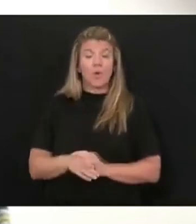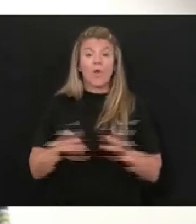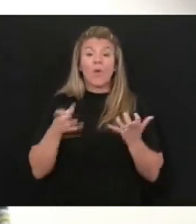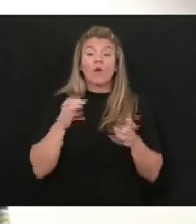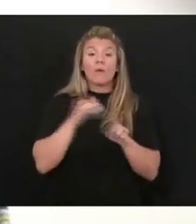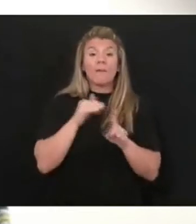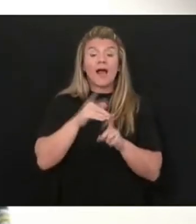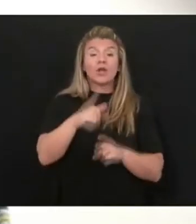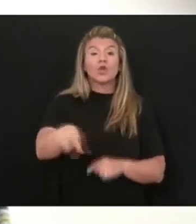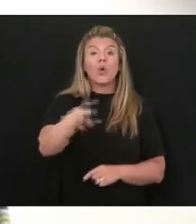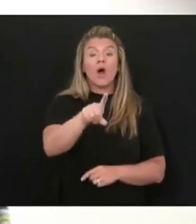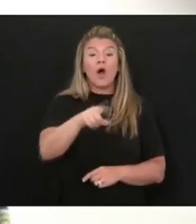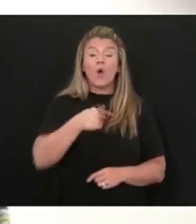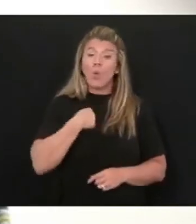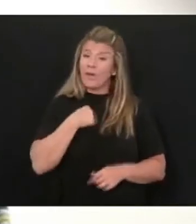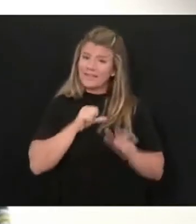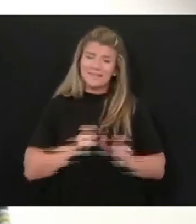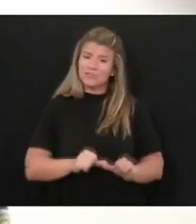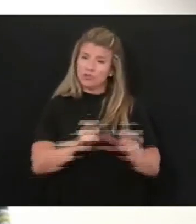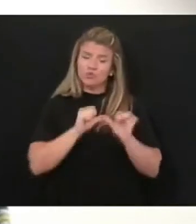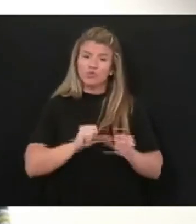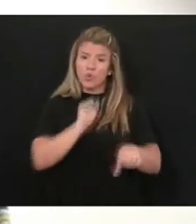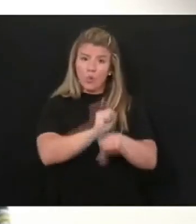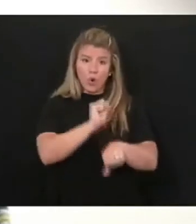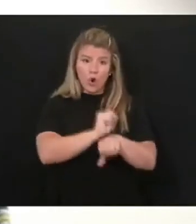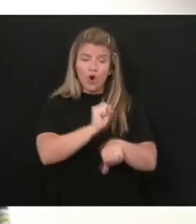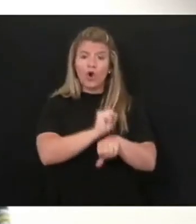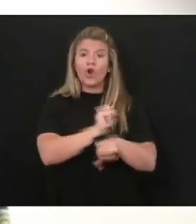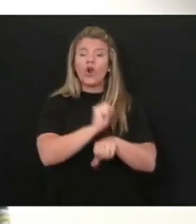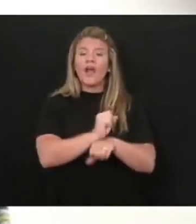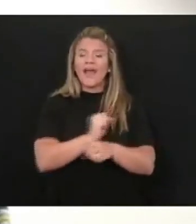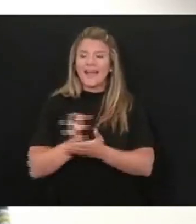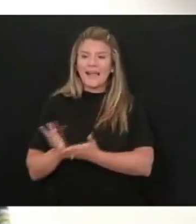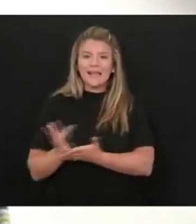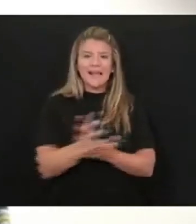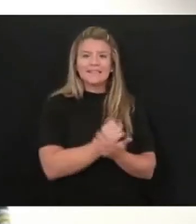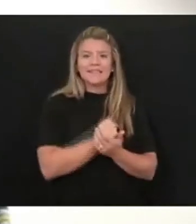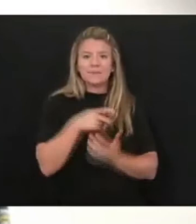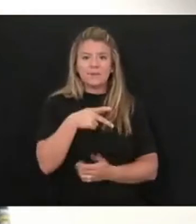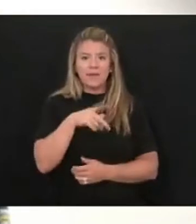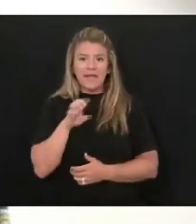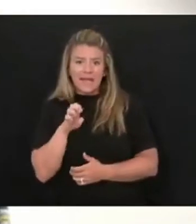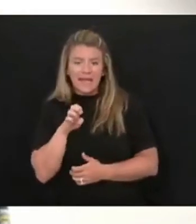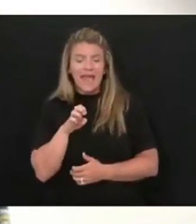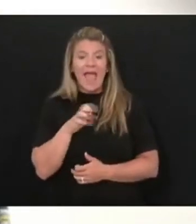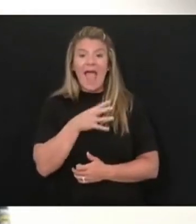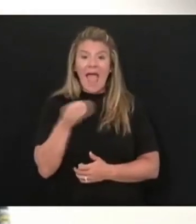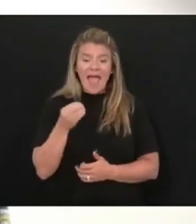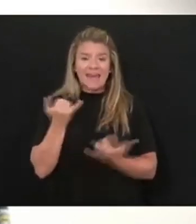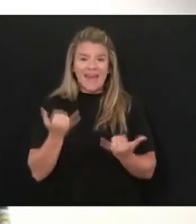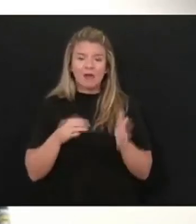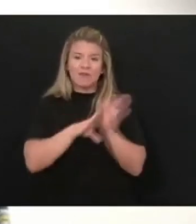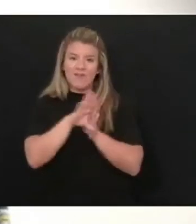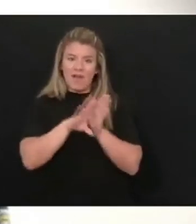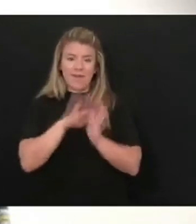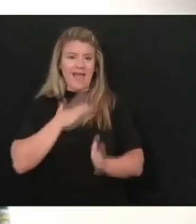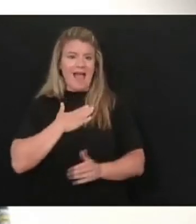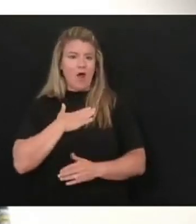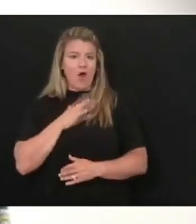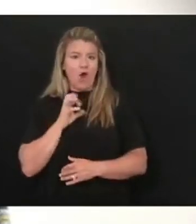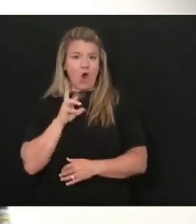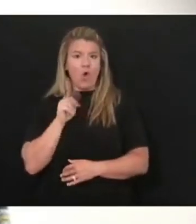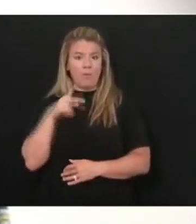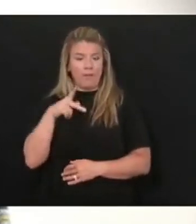continue to work hard at sourcing PPE as well as the development of our own PPE. It